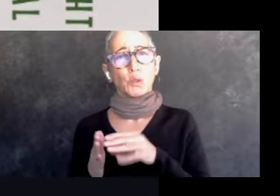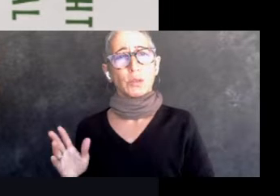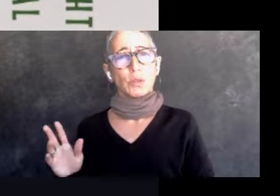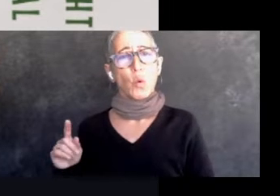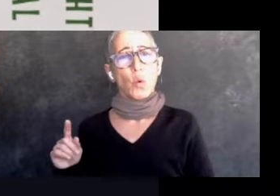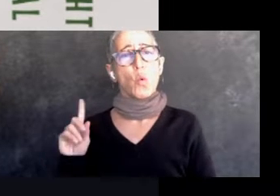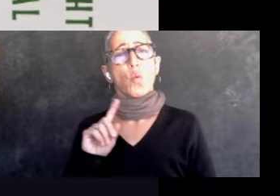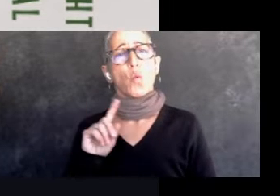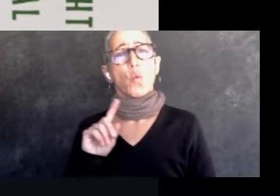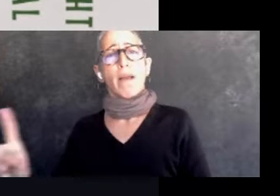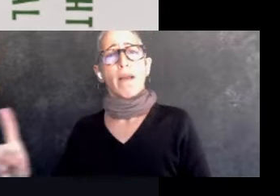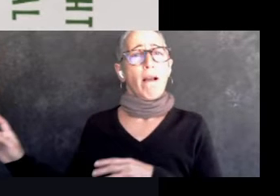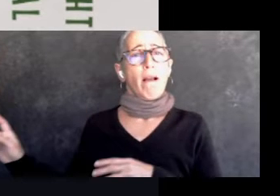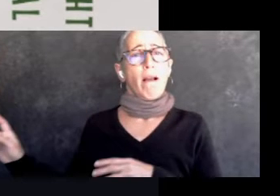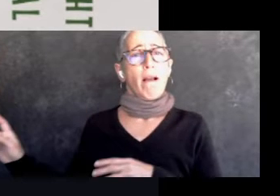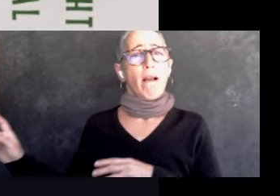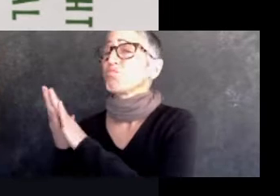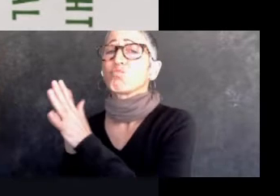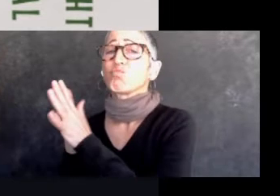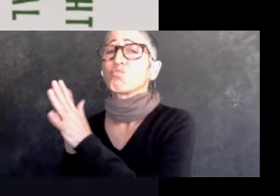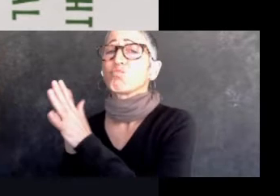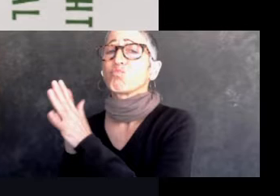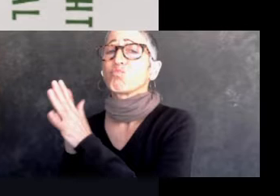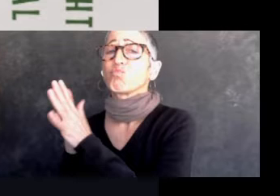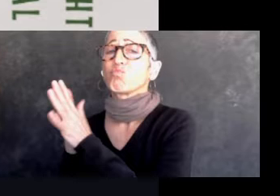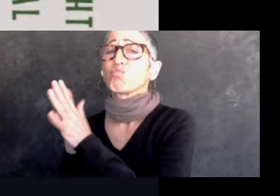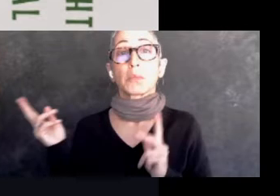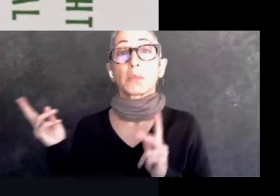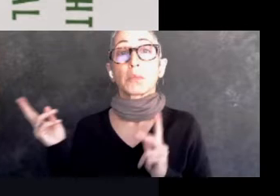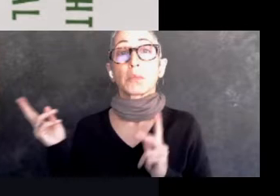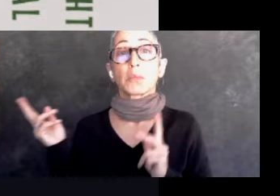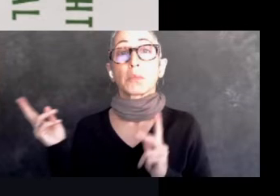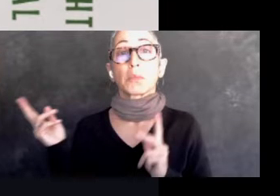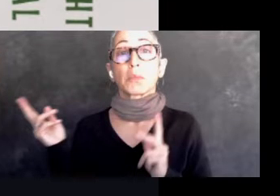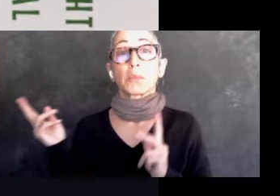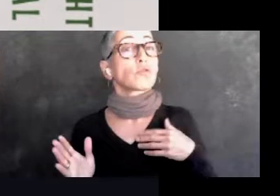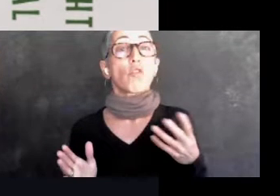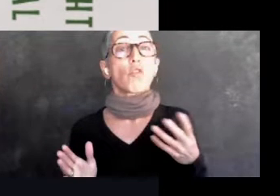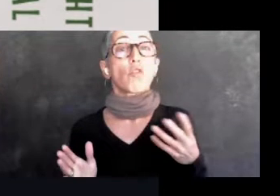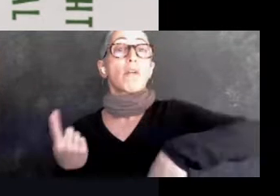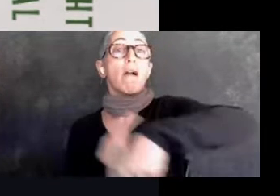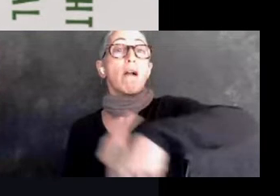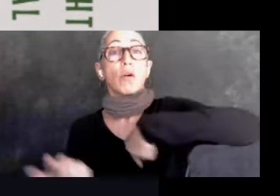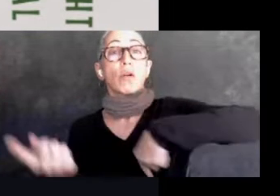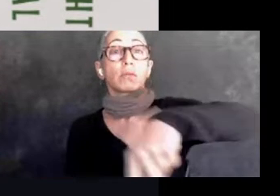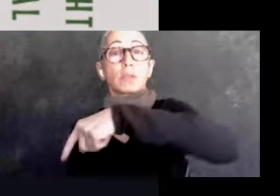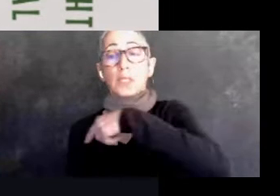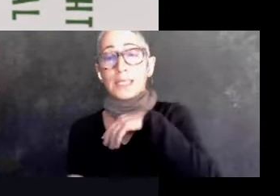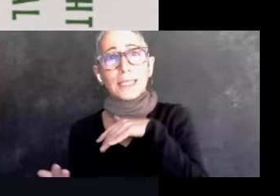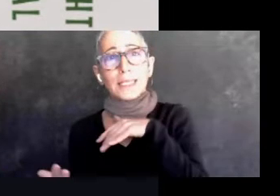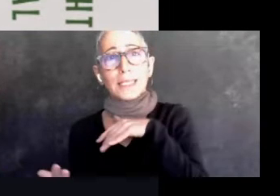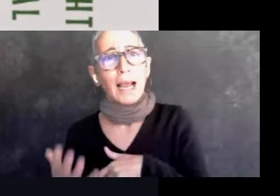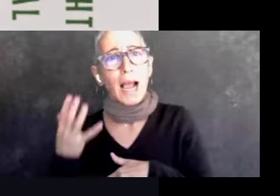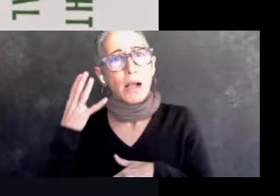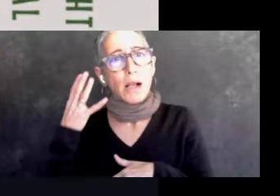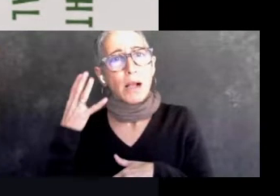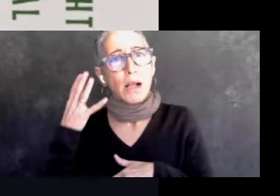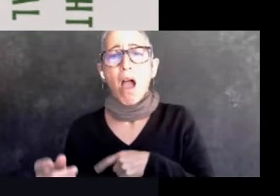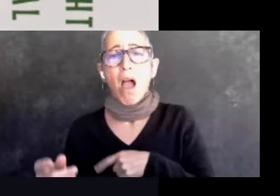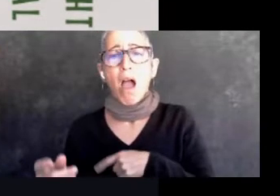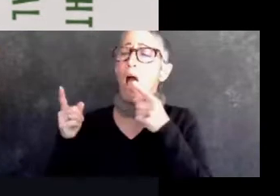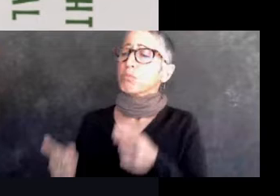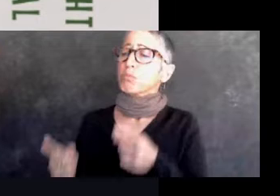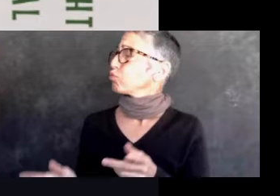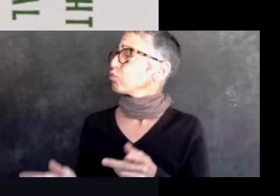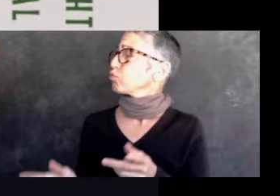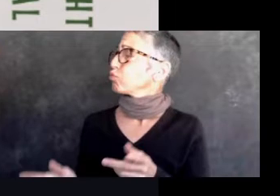they didn't, you know, they didn't want dogs running over them while they were studying or out, um, hanging out with friends, they should move